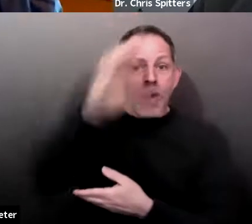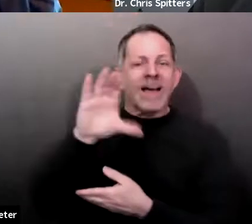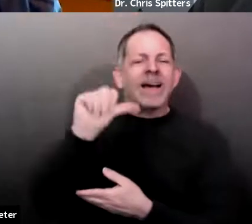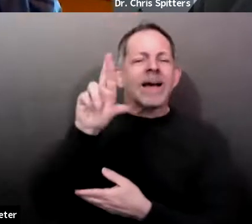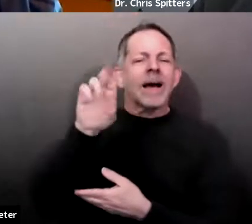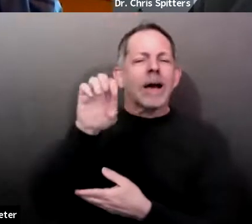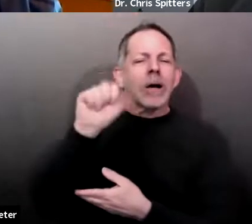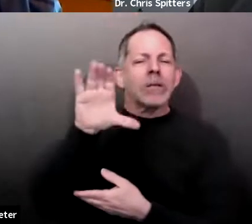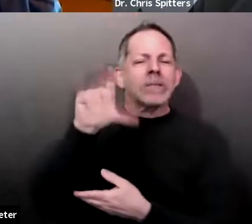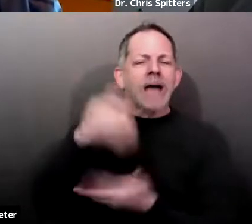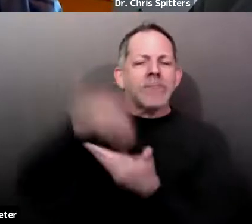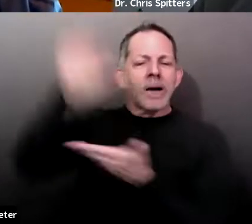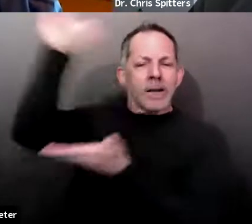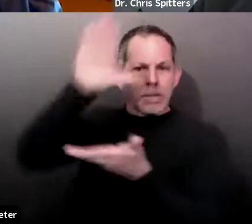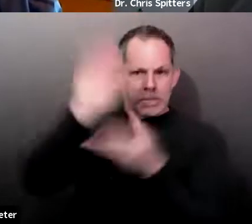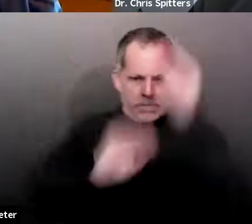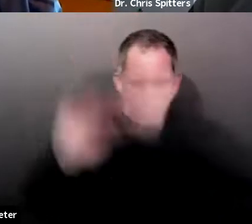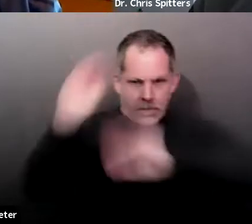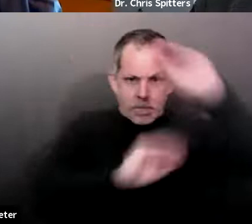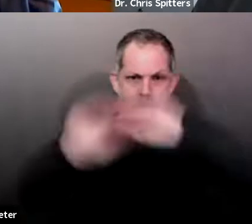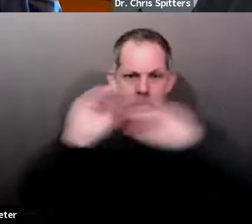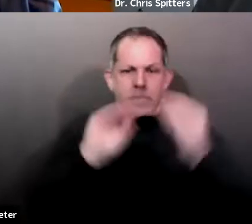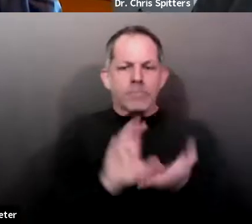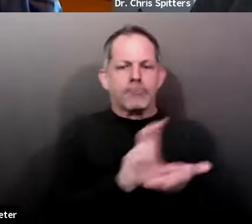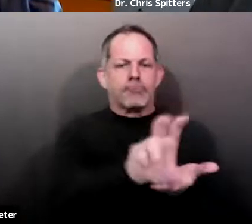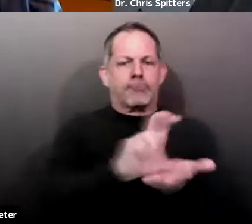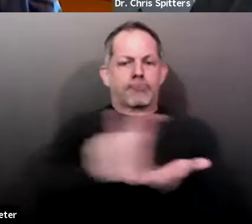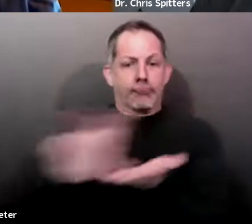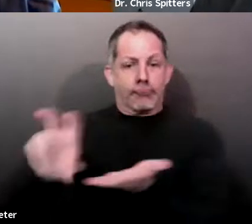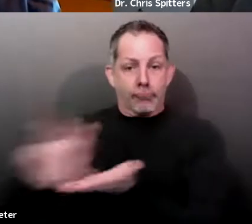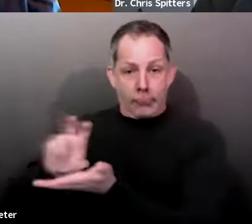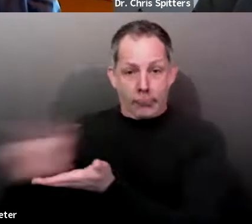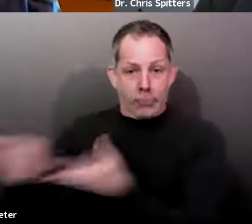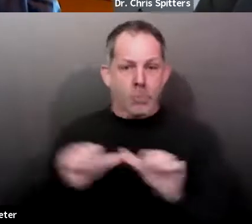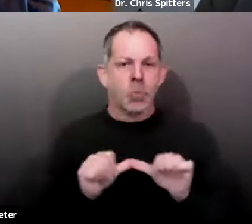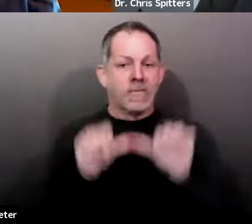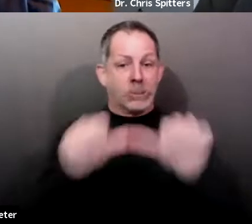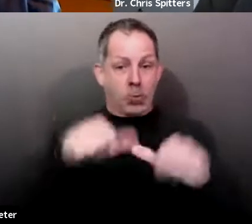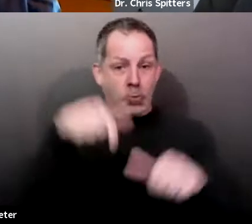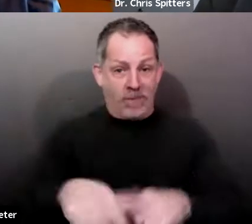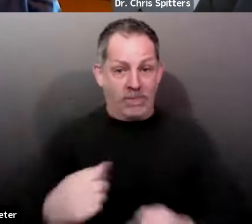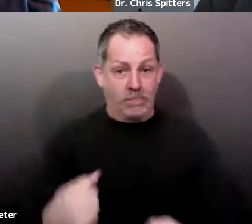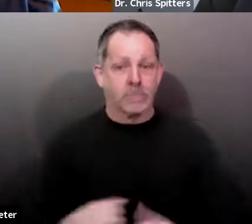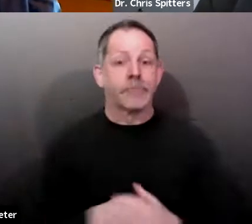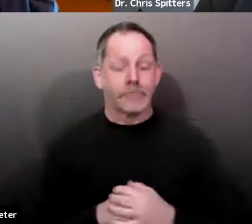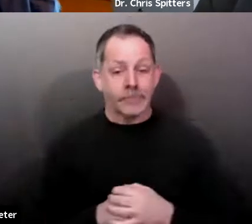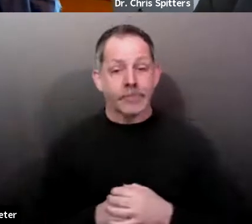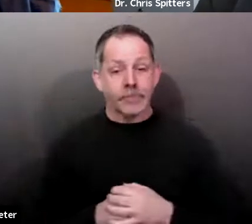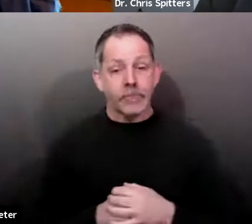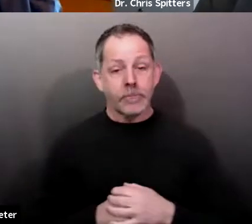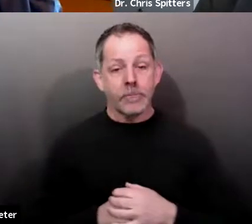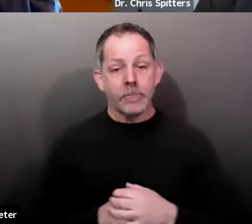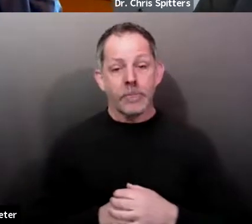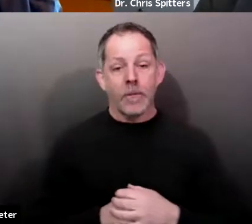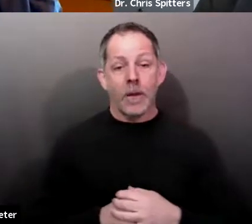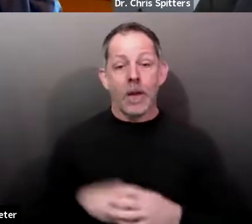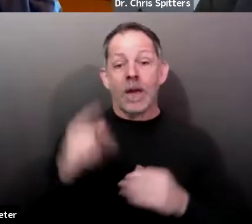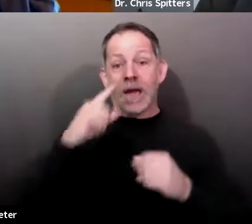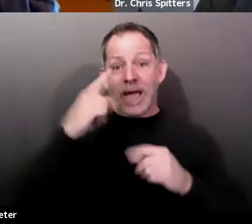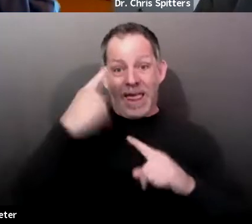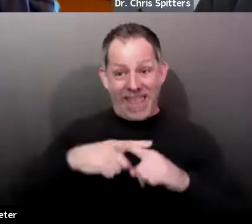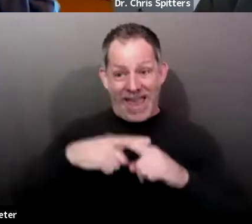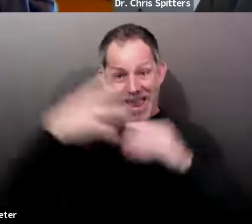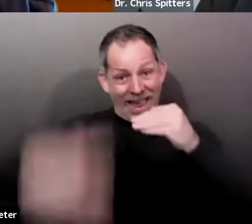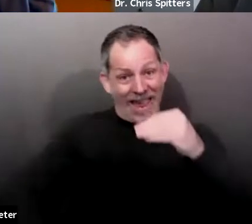they really ensure our response can continue while we're waiting for the new federal stimulus package. So, a couple of the